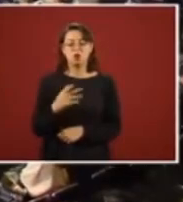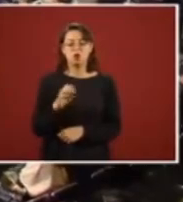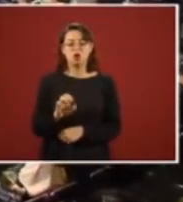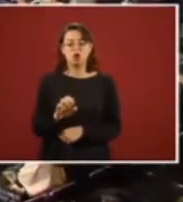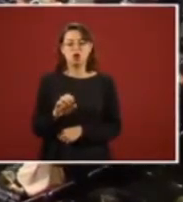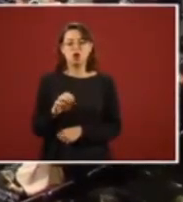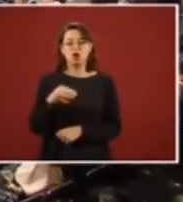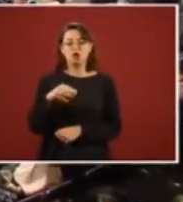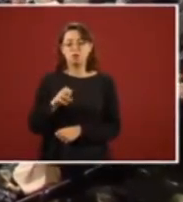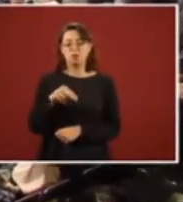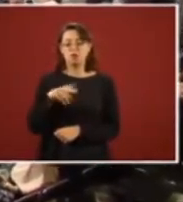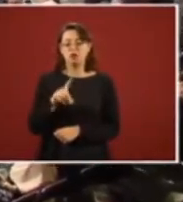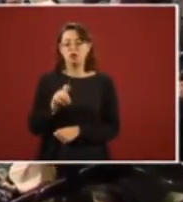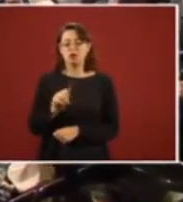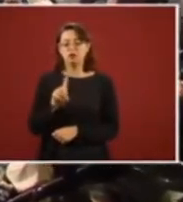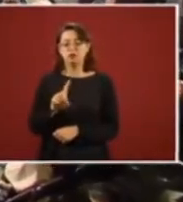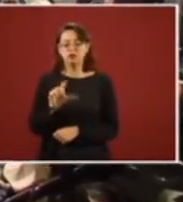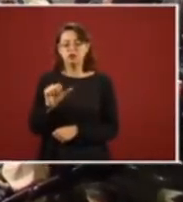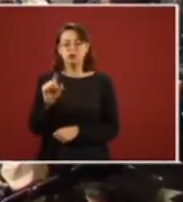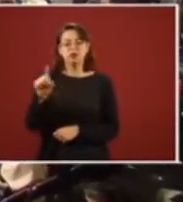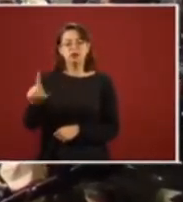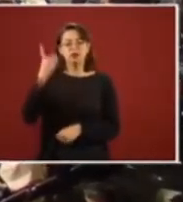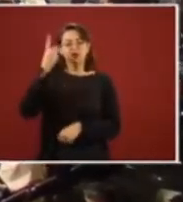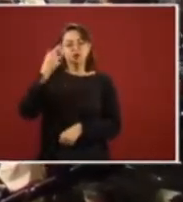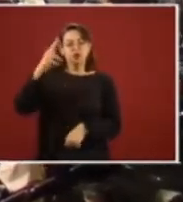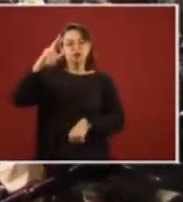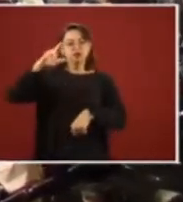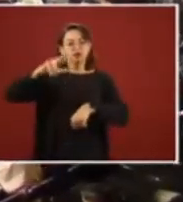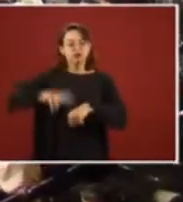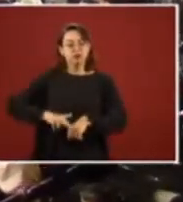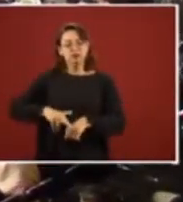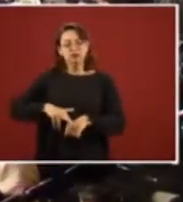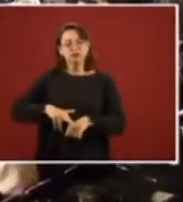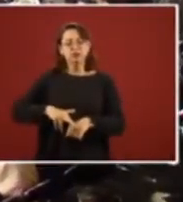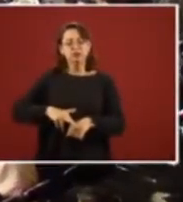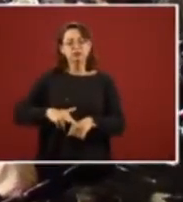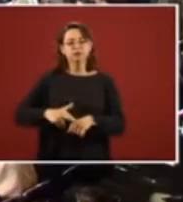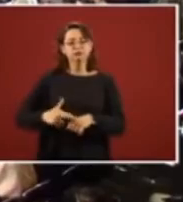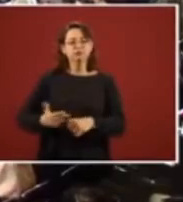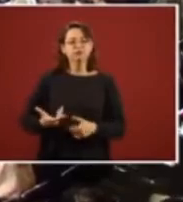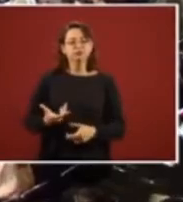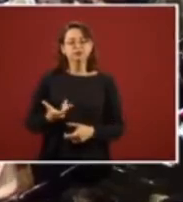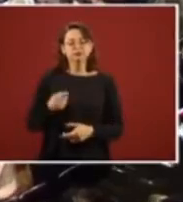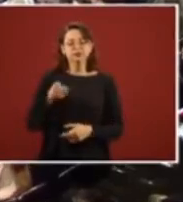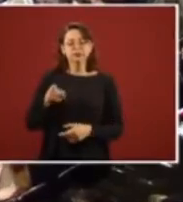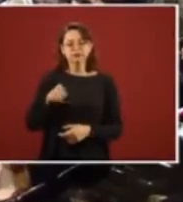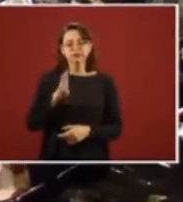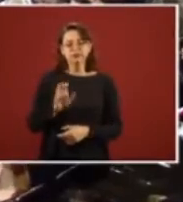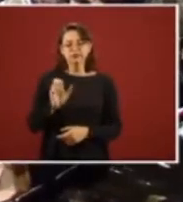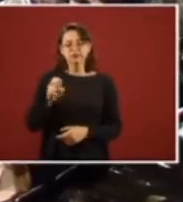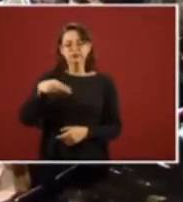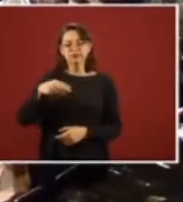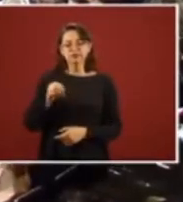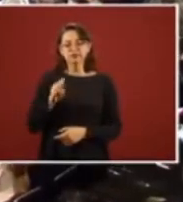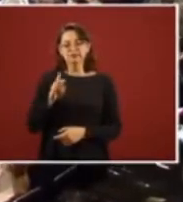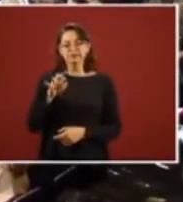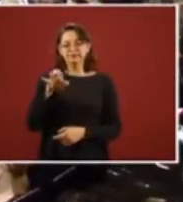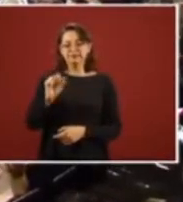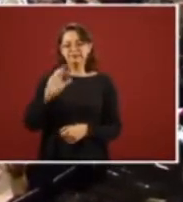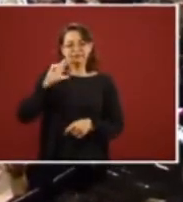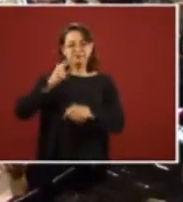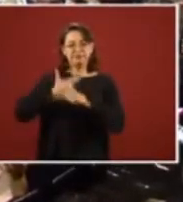So we're going to have Jorge Mendoza, who's been in charge of this whole process.